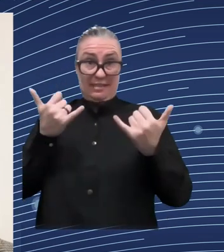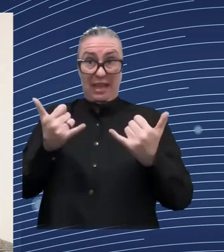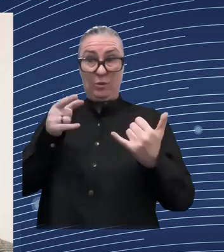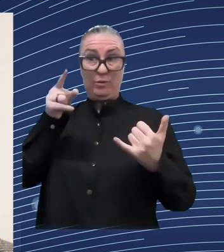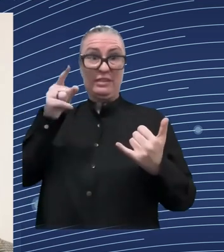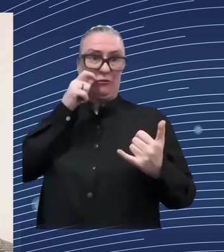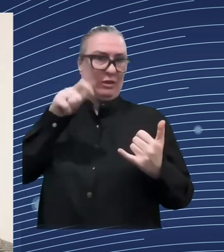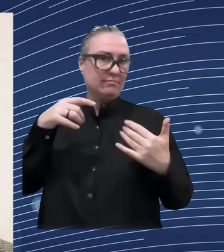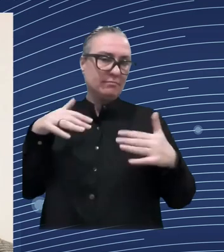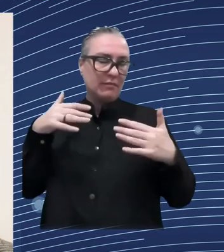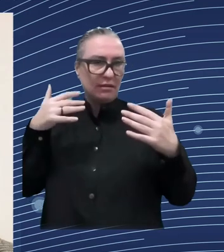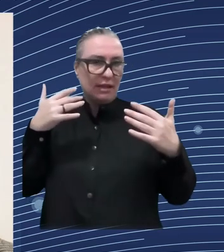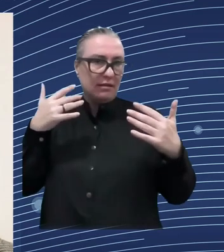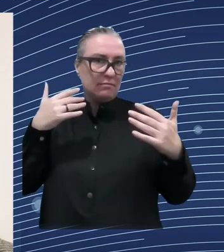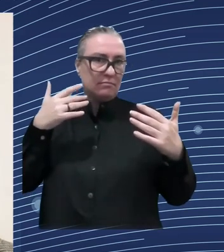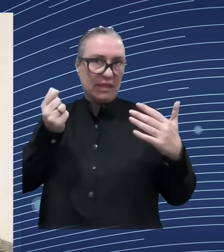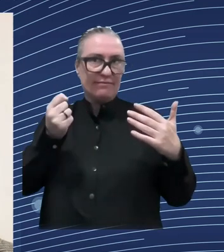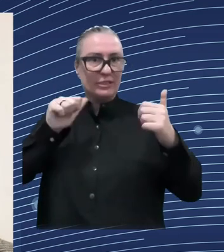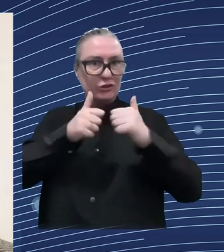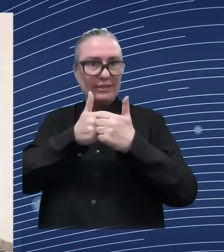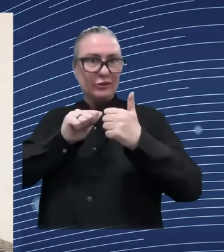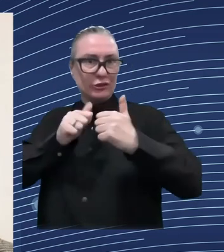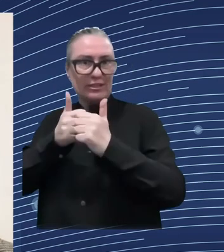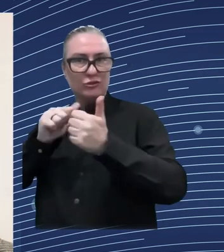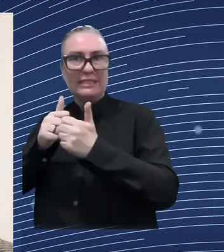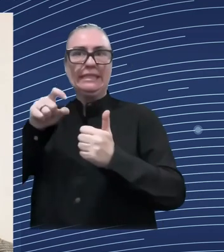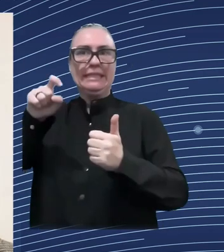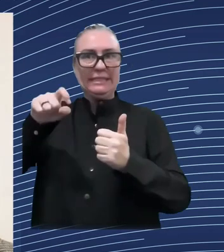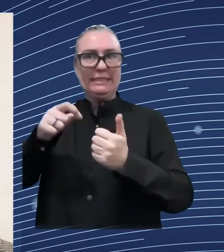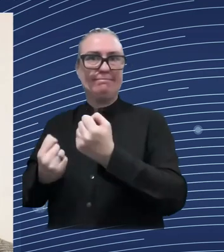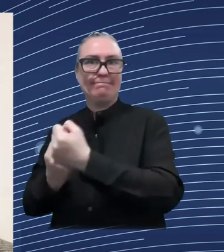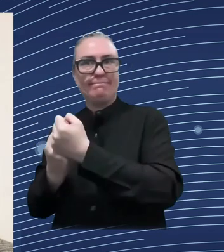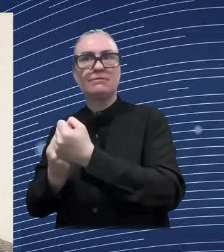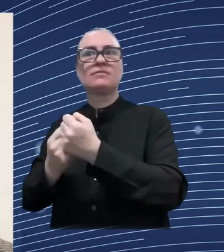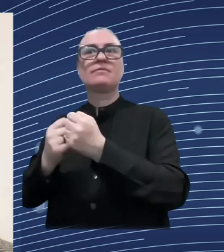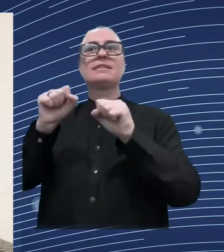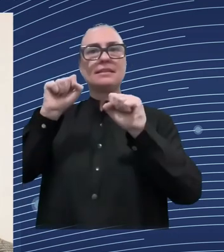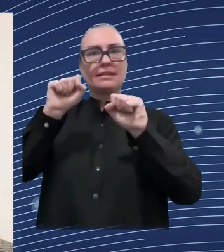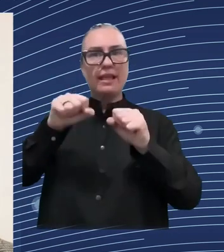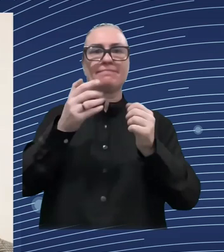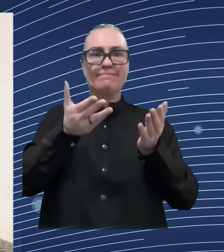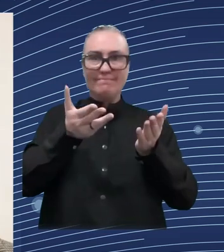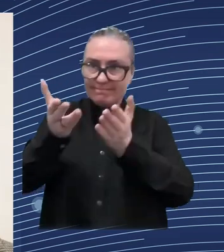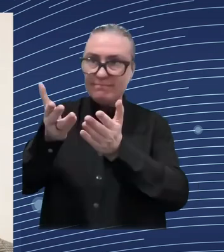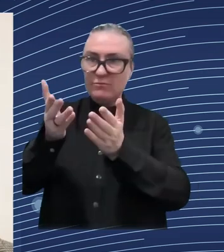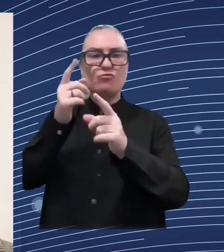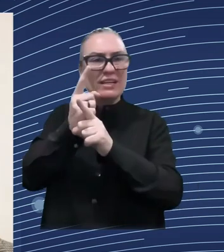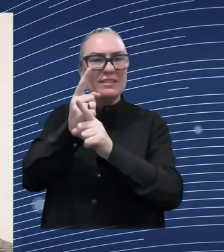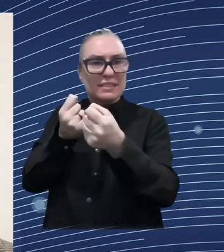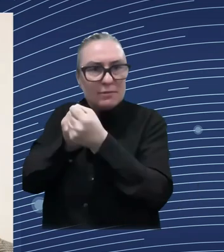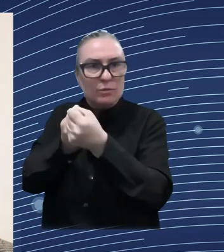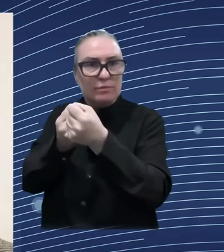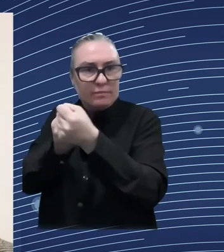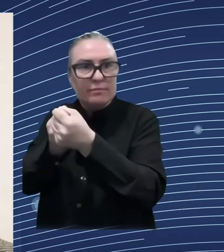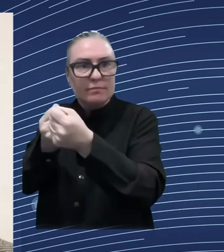the current support for ukraine and a critical part of supporting ukraine um to get through this war um and get to the um